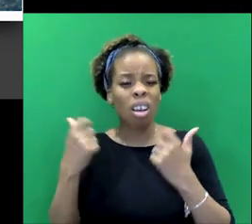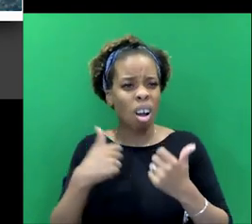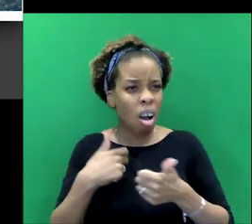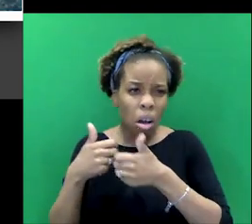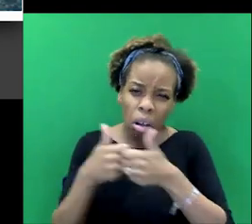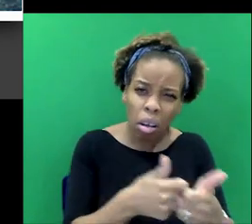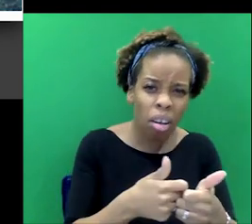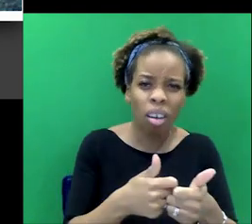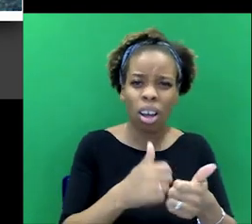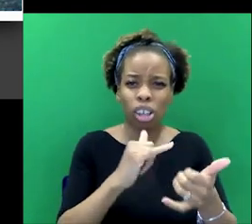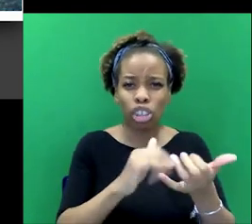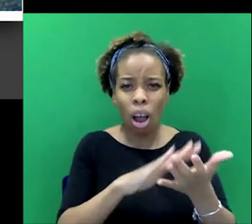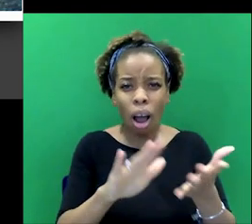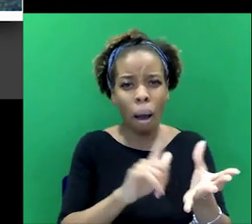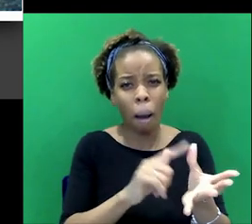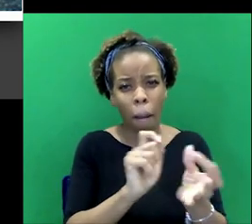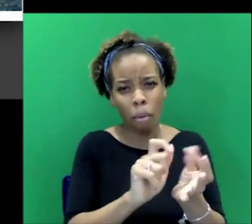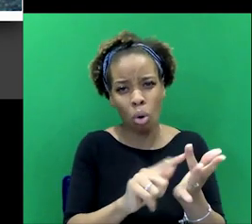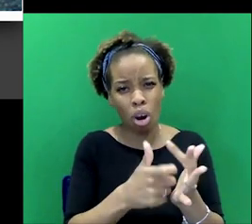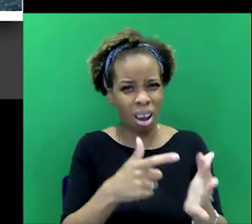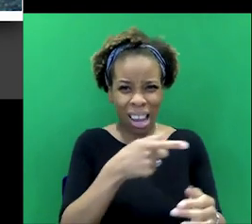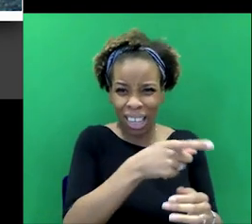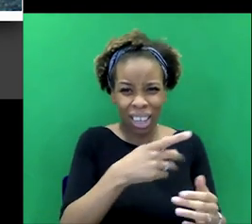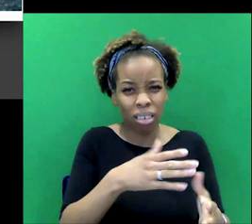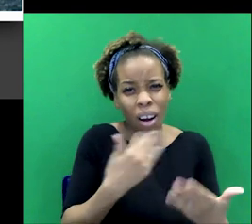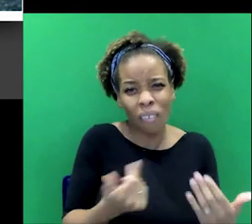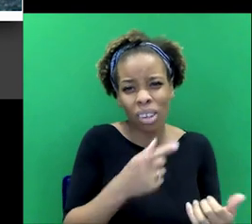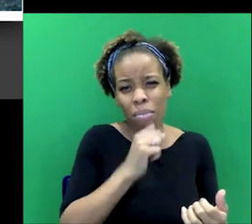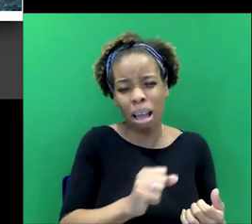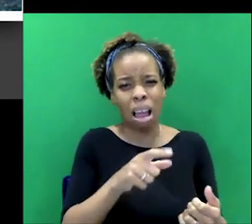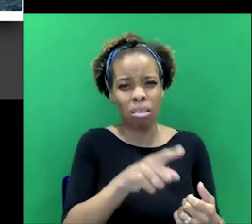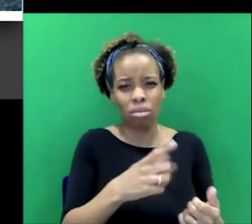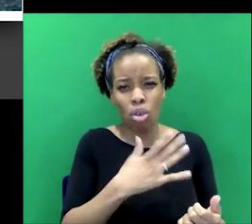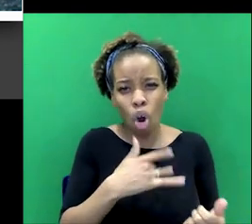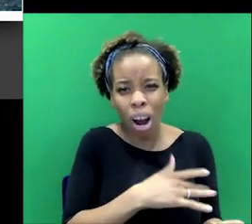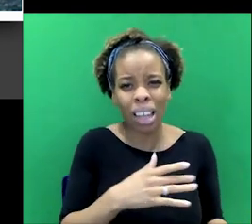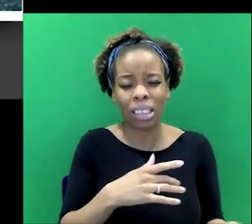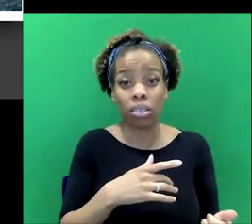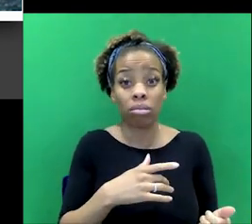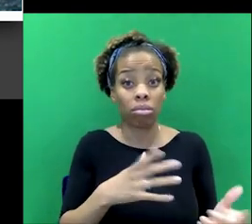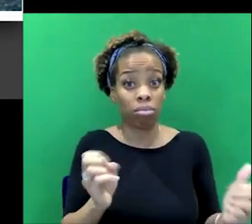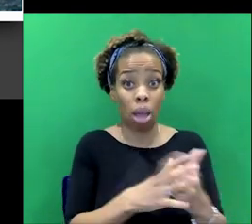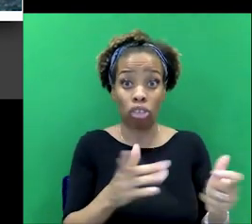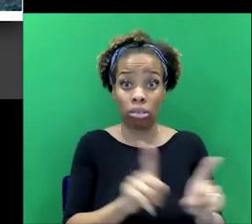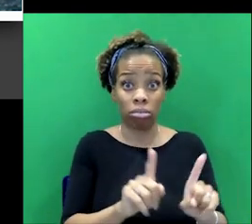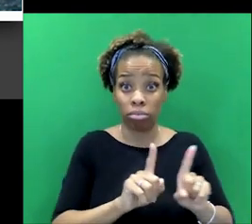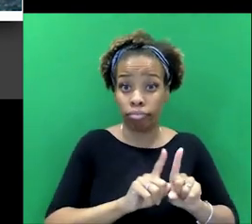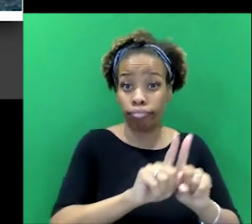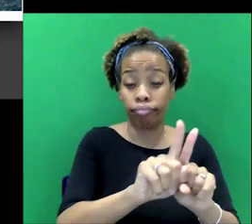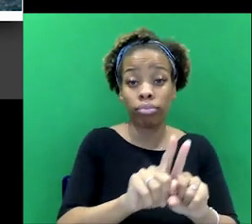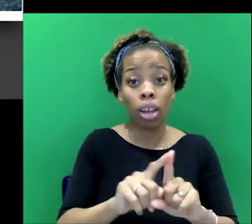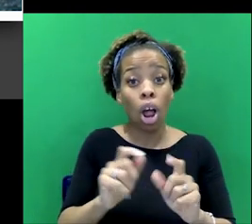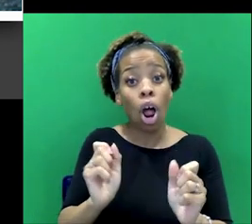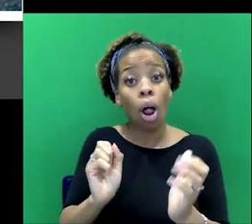he's a gentleman, he's good, he's, he's earnest. And so the marriage goes ahead, it's, it's written about and covered in the local